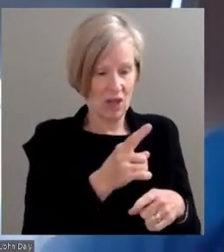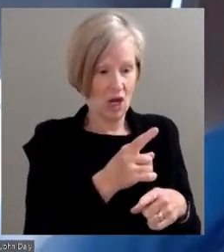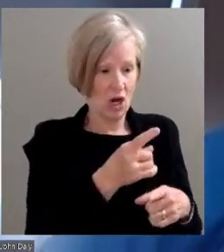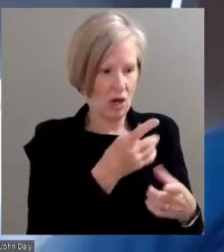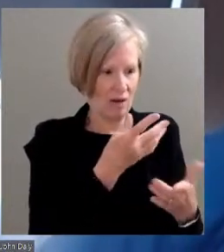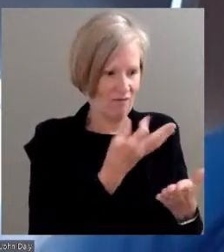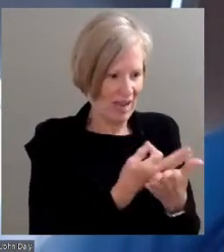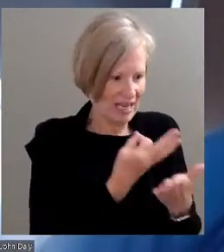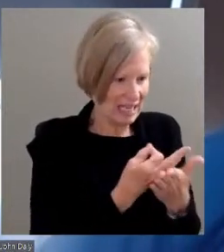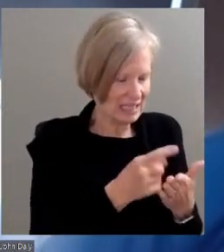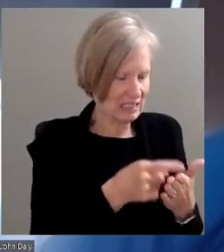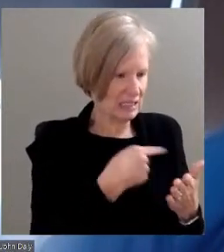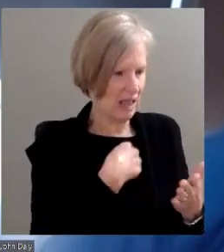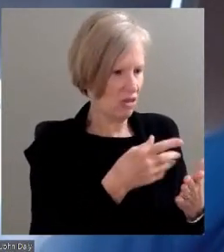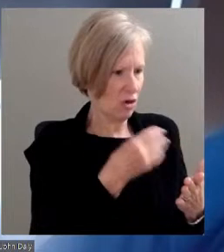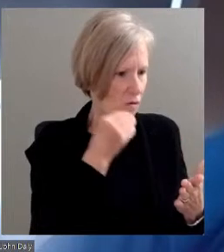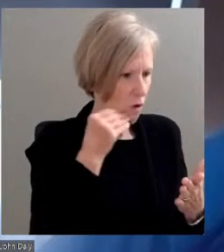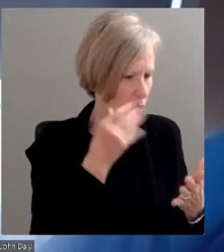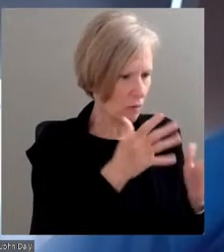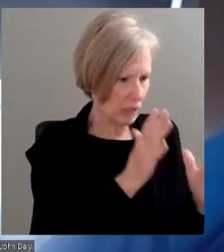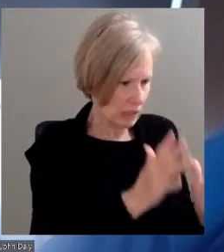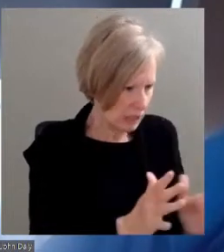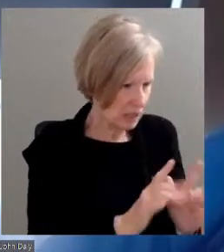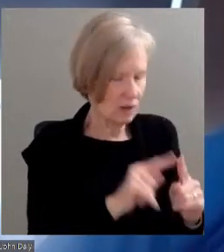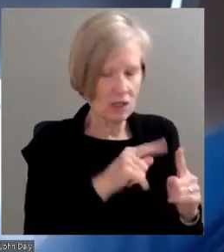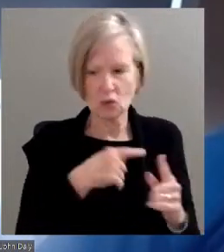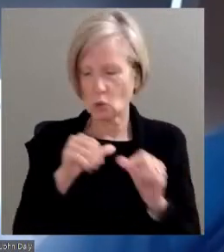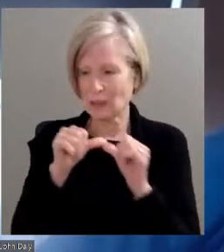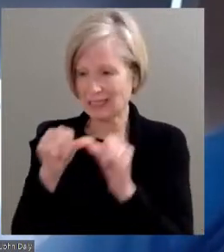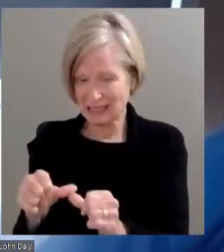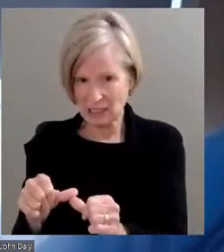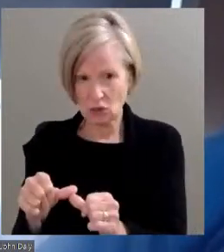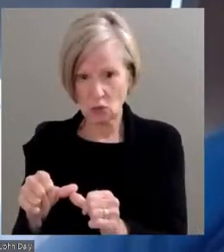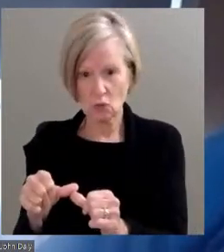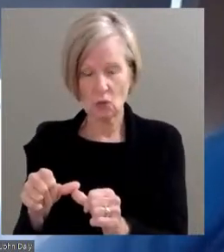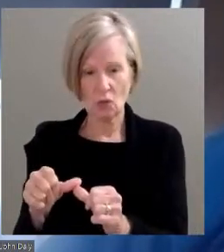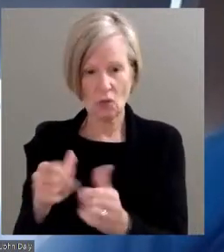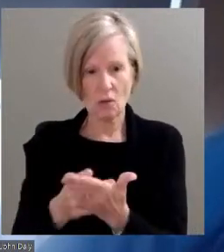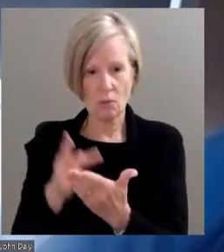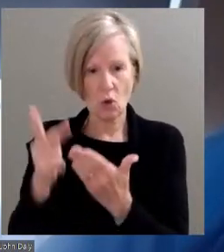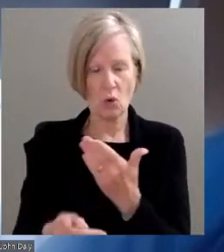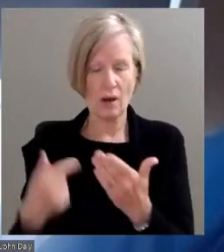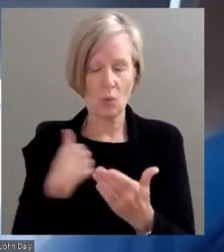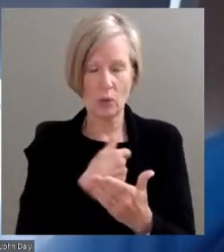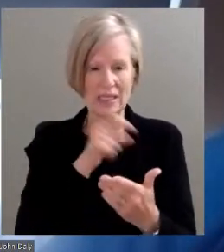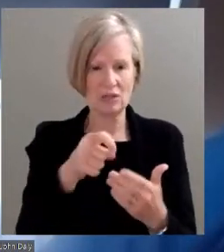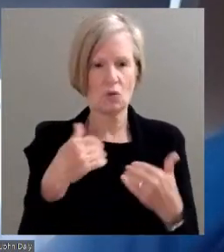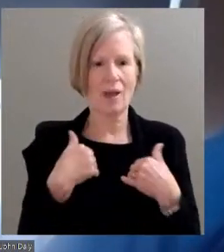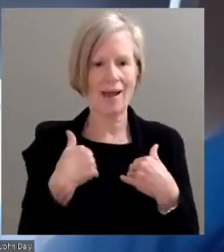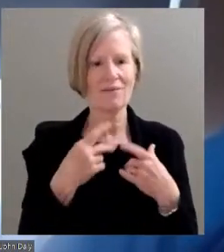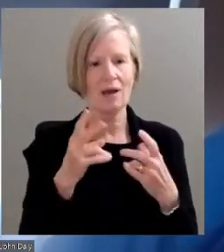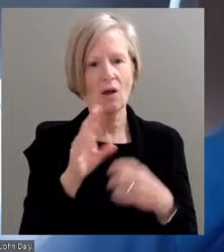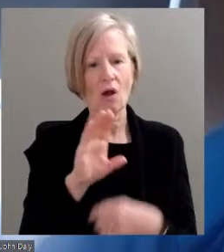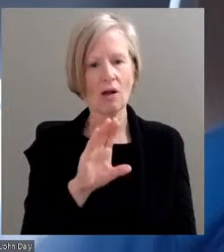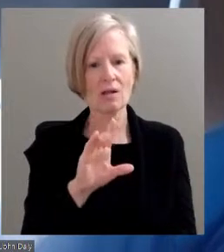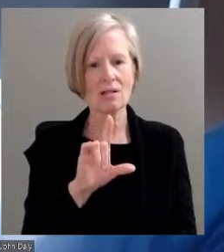work to complete a longer-term program. We need to have a clearinghouse because many times the student